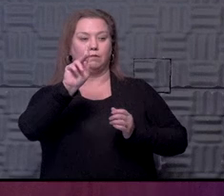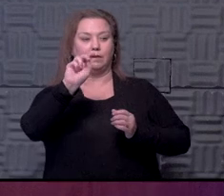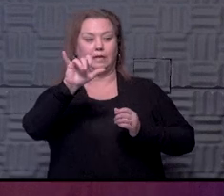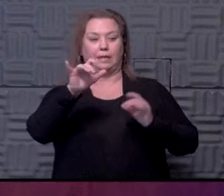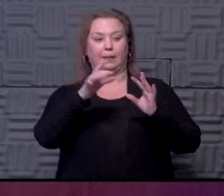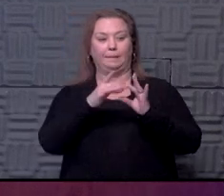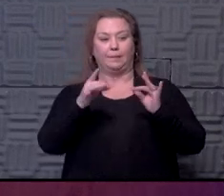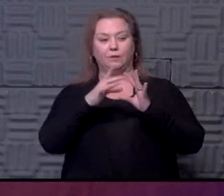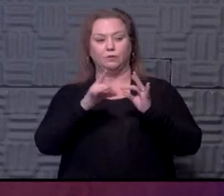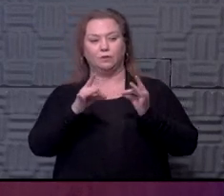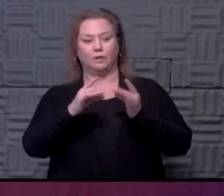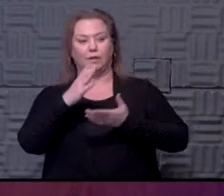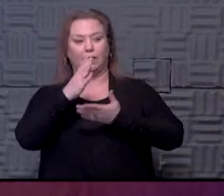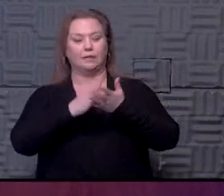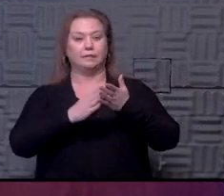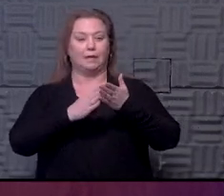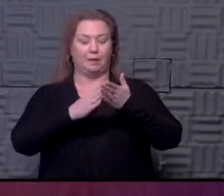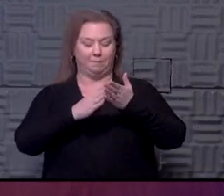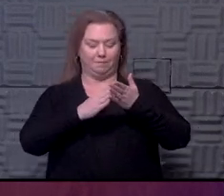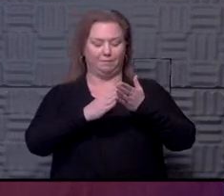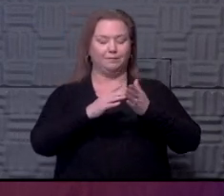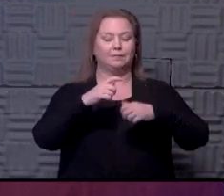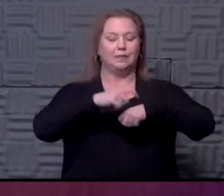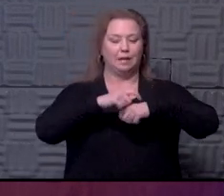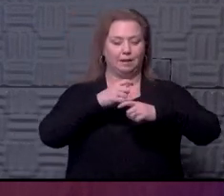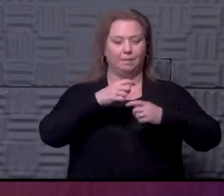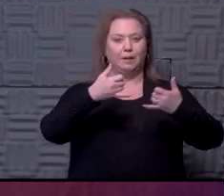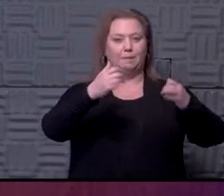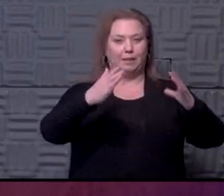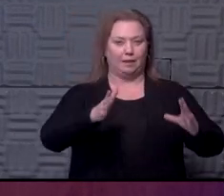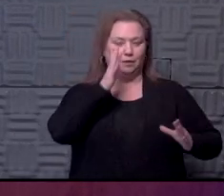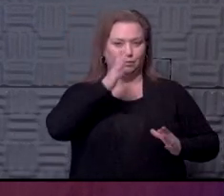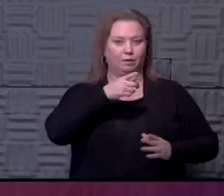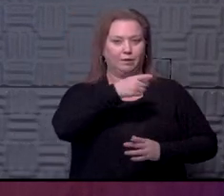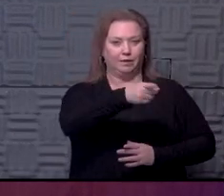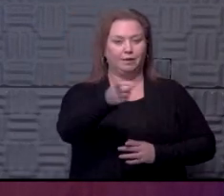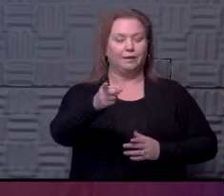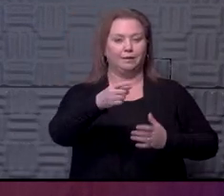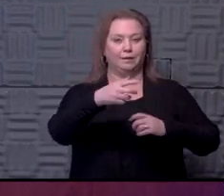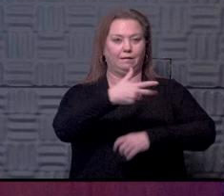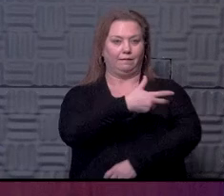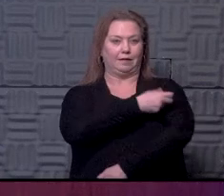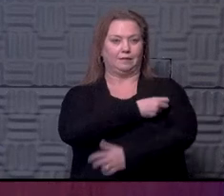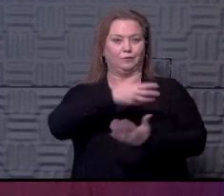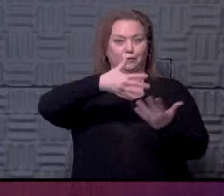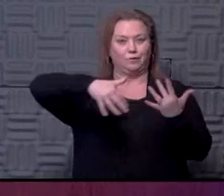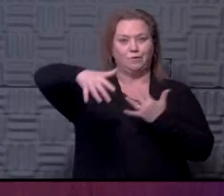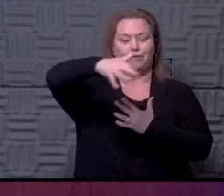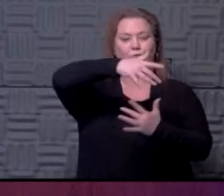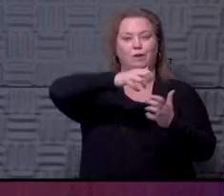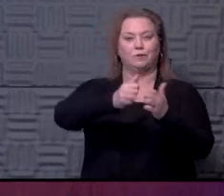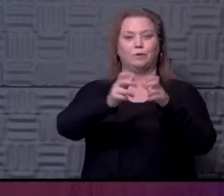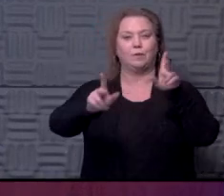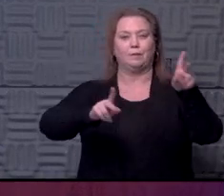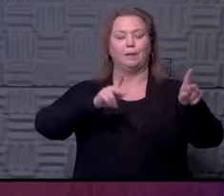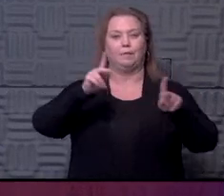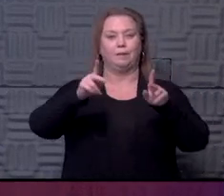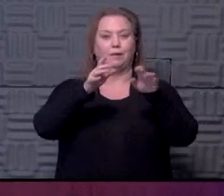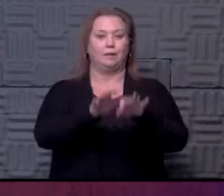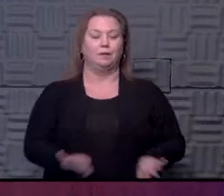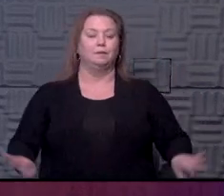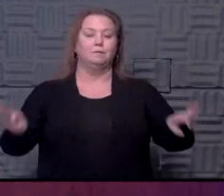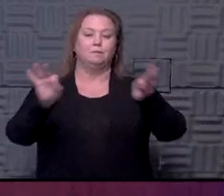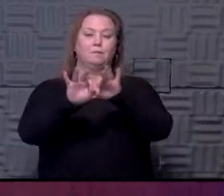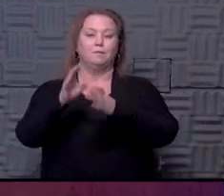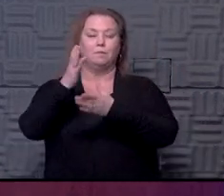at some point we will get to players, because it is important to do that since they're around so many people and it's such an important part